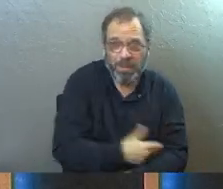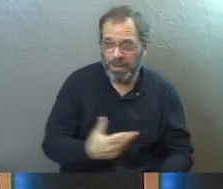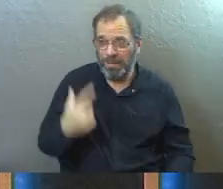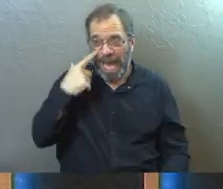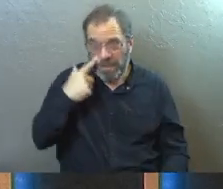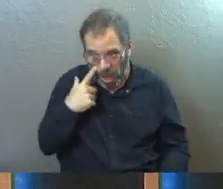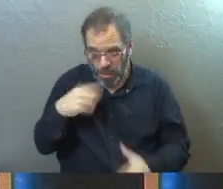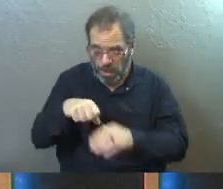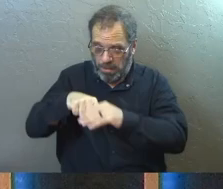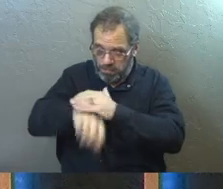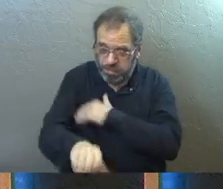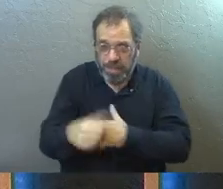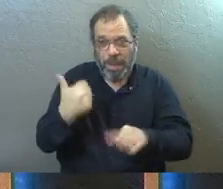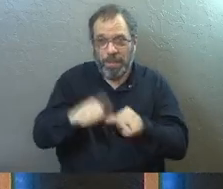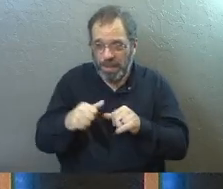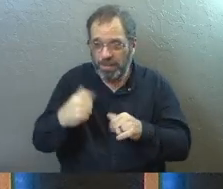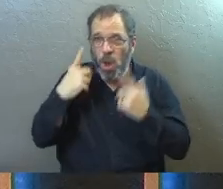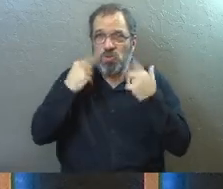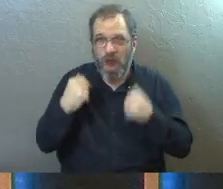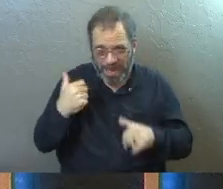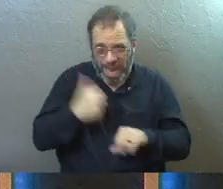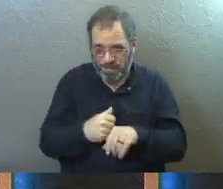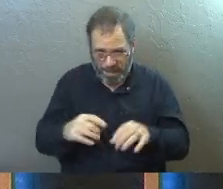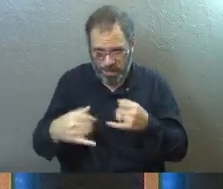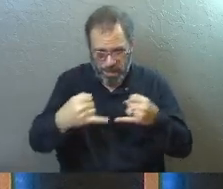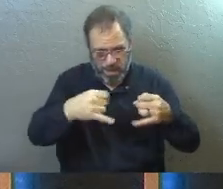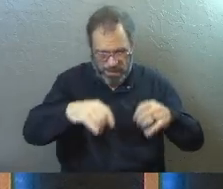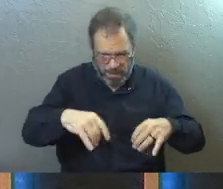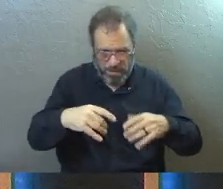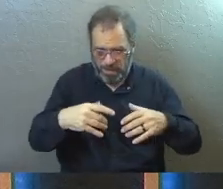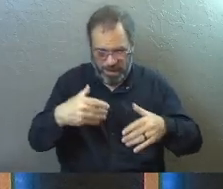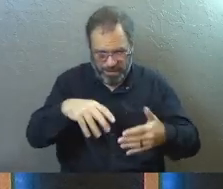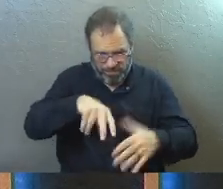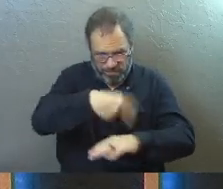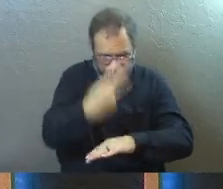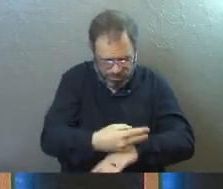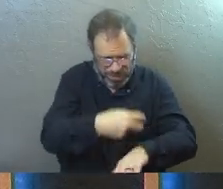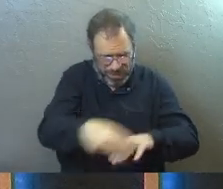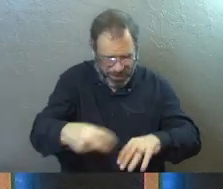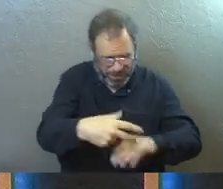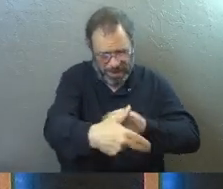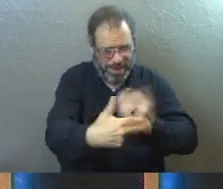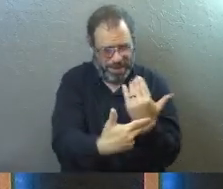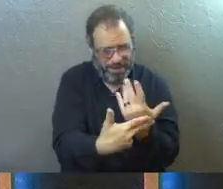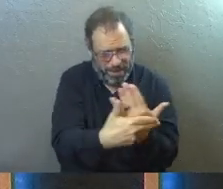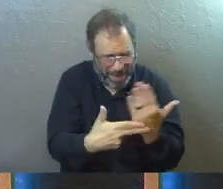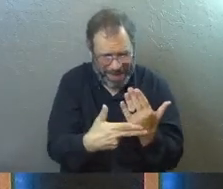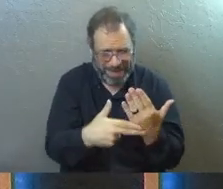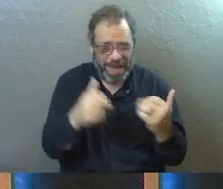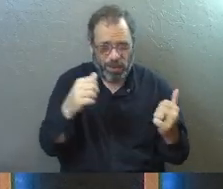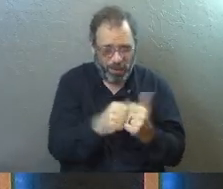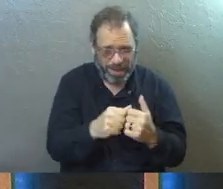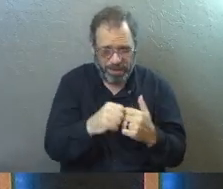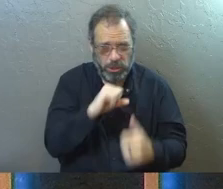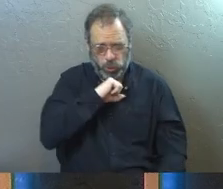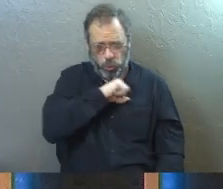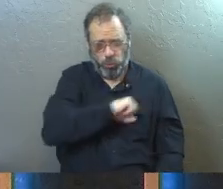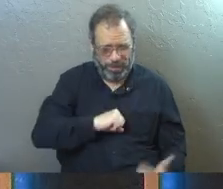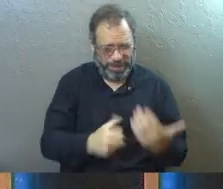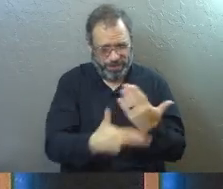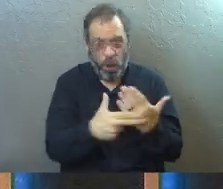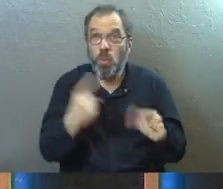room. I remember them crying. I remember, like, when they fell down and scraped the knee, and we put the Band-Aid on with Superman on it.